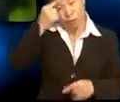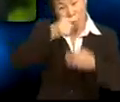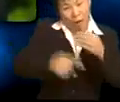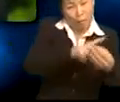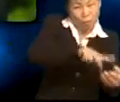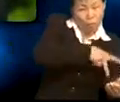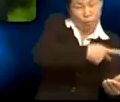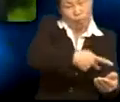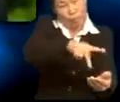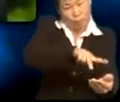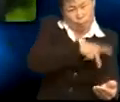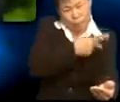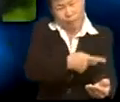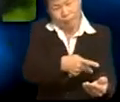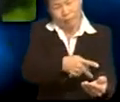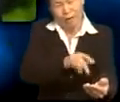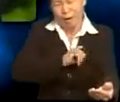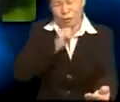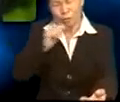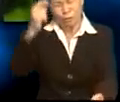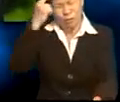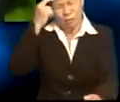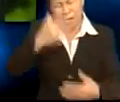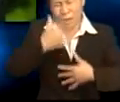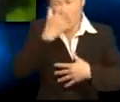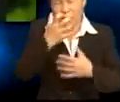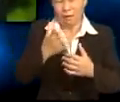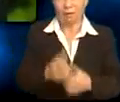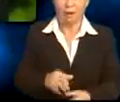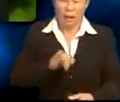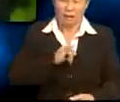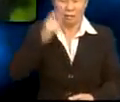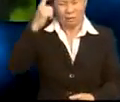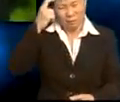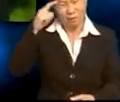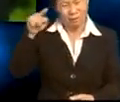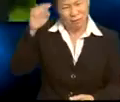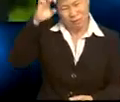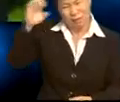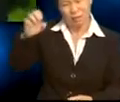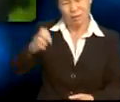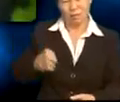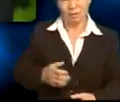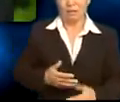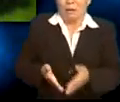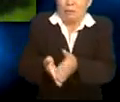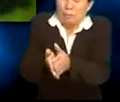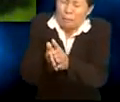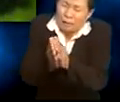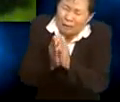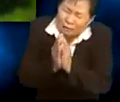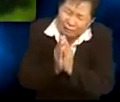poet's tone. I don't think he was angry to me. I think he was, er, pleading.